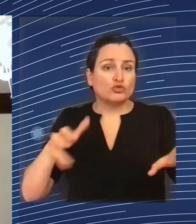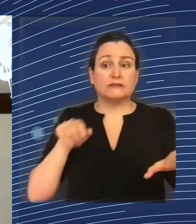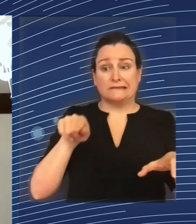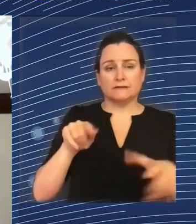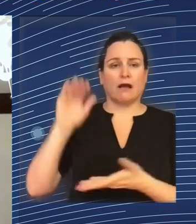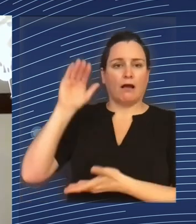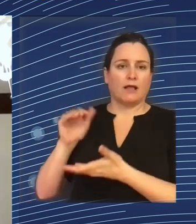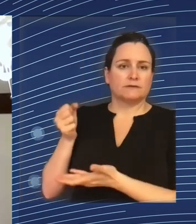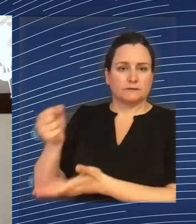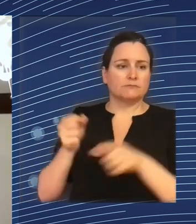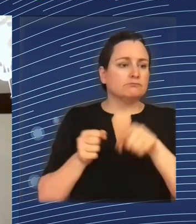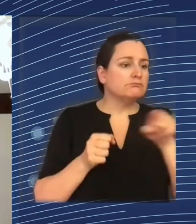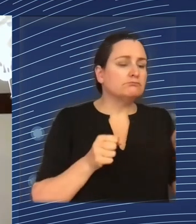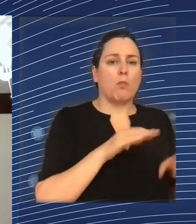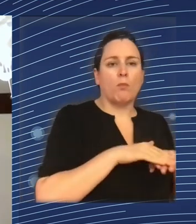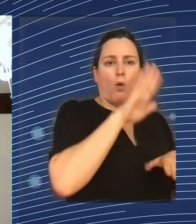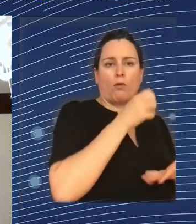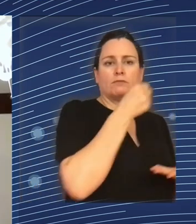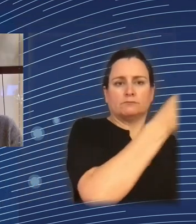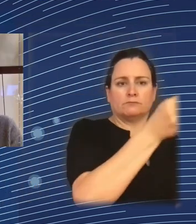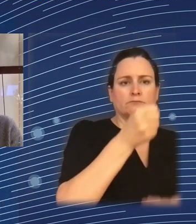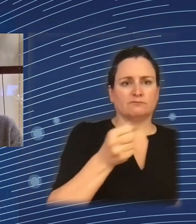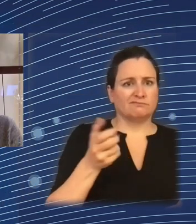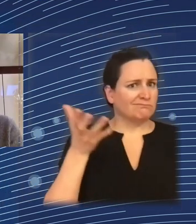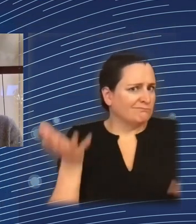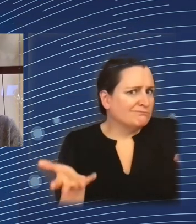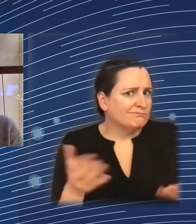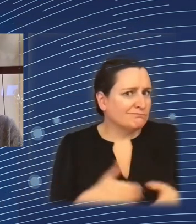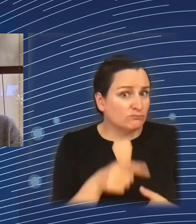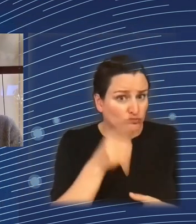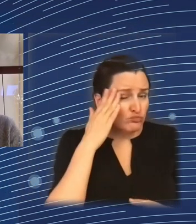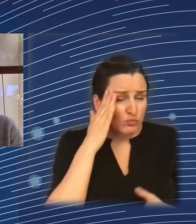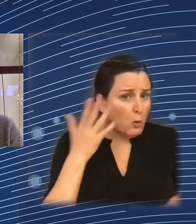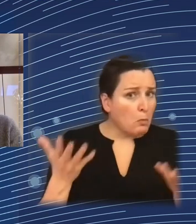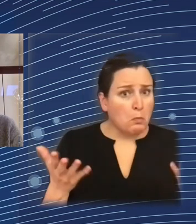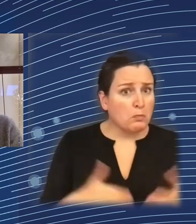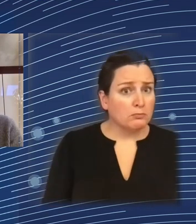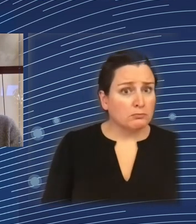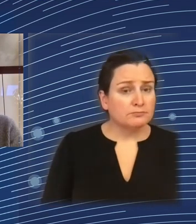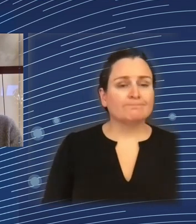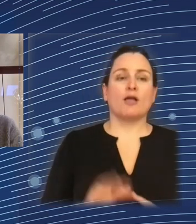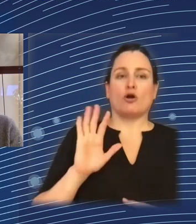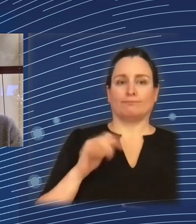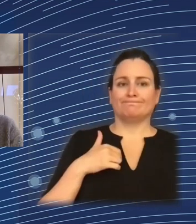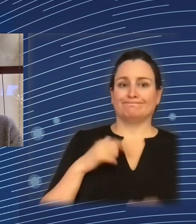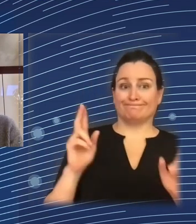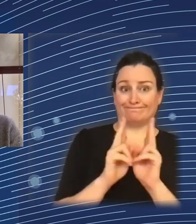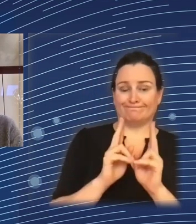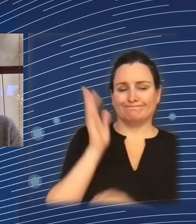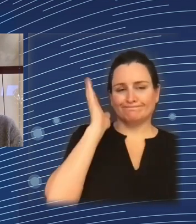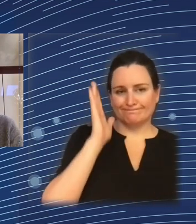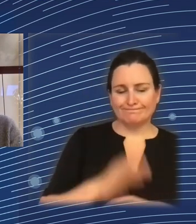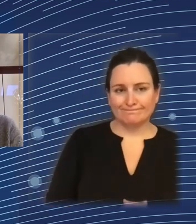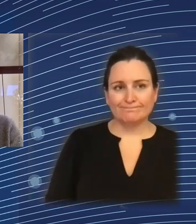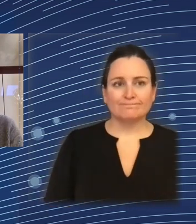Many thanks. Madame Stankevicini, a brief answer, please. Okay, so I'd like to reflect shortly about pension